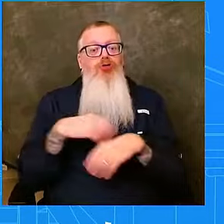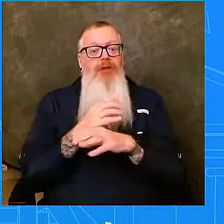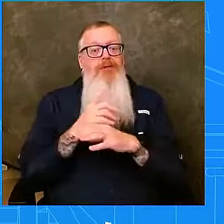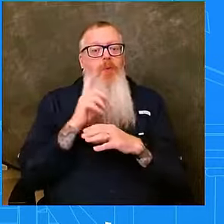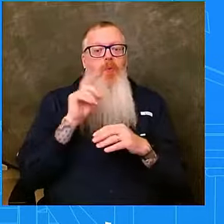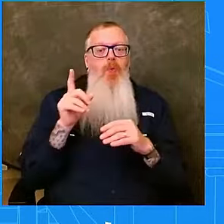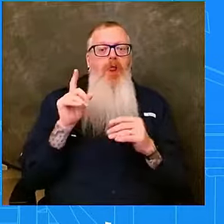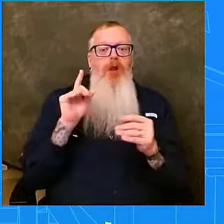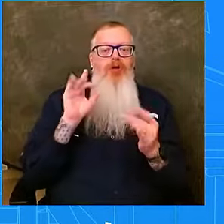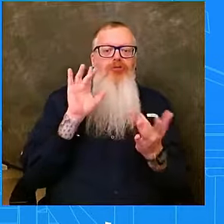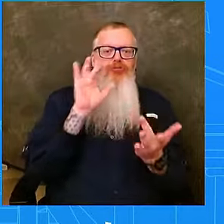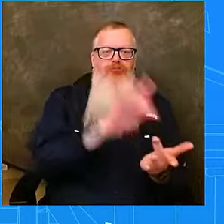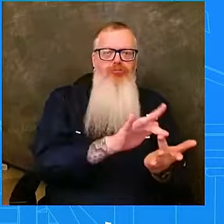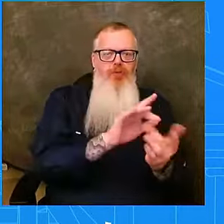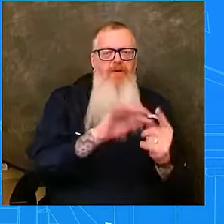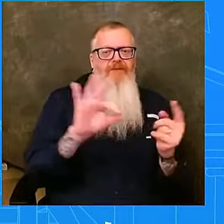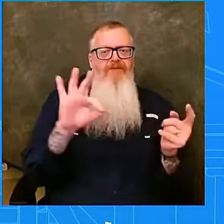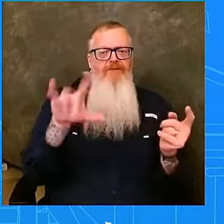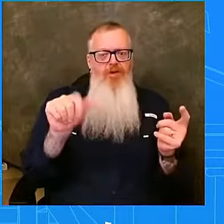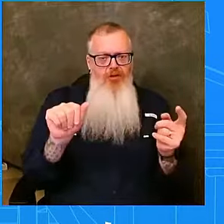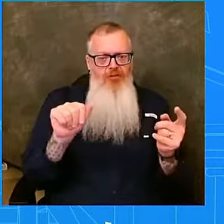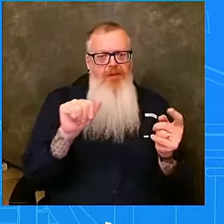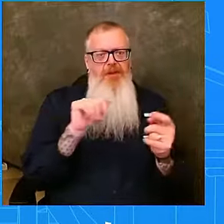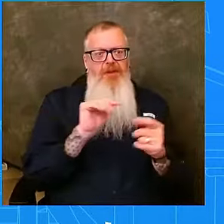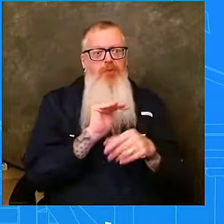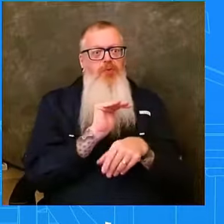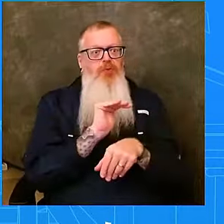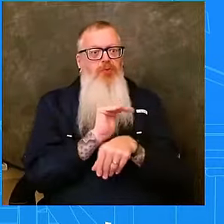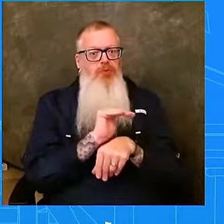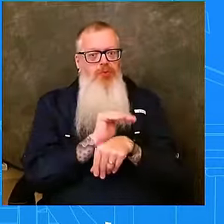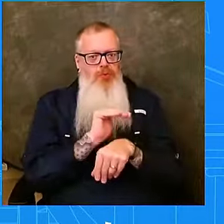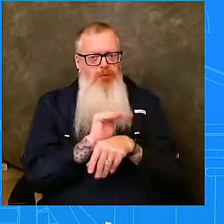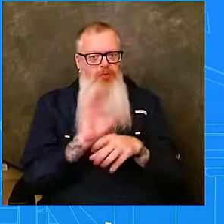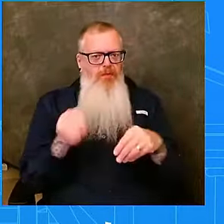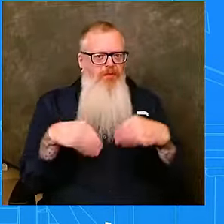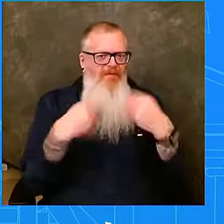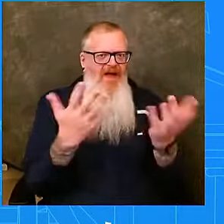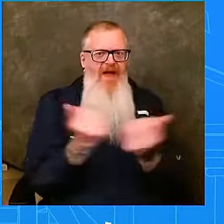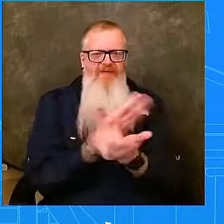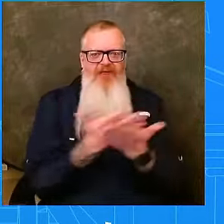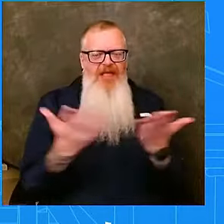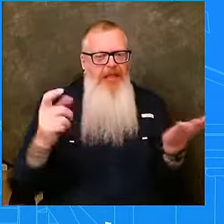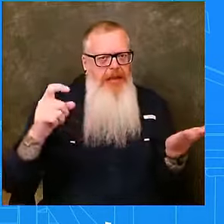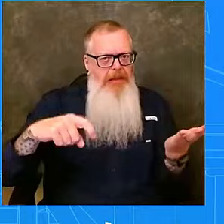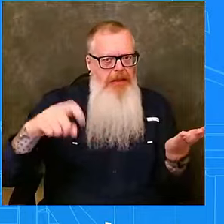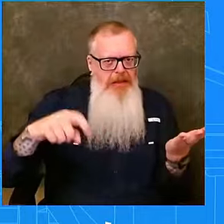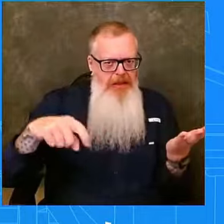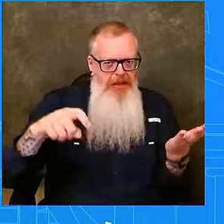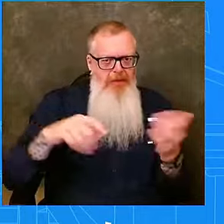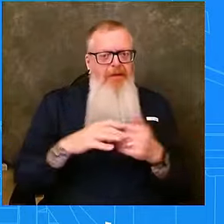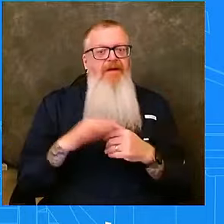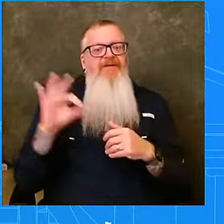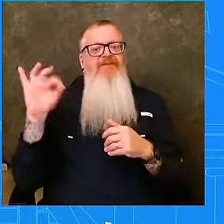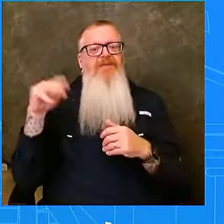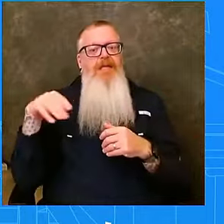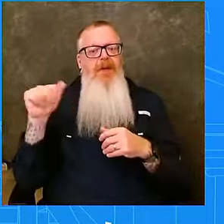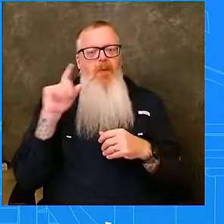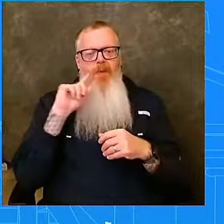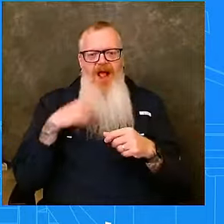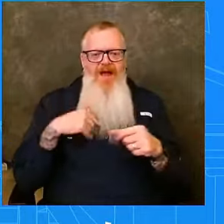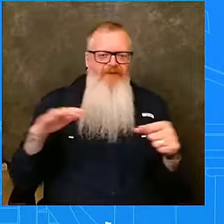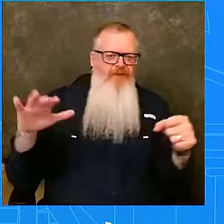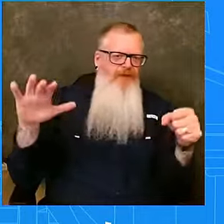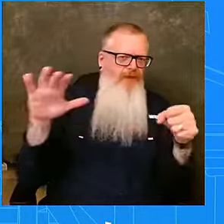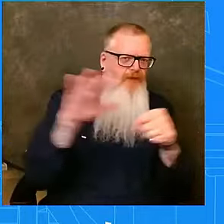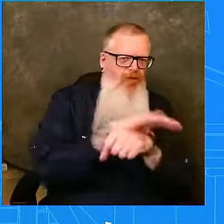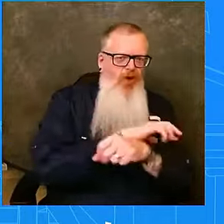gets the help that they need. FEMA is pre-staging a full slate of response capabilities in Florida